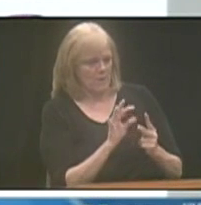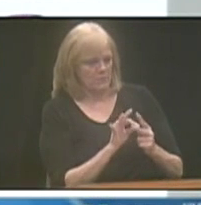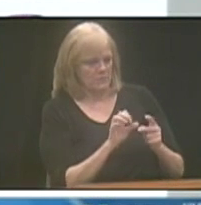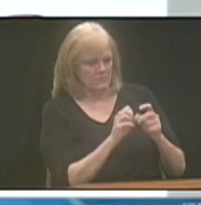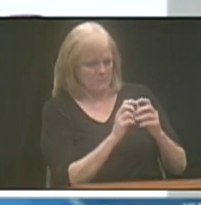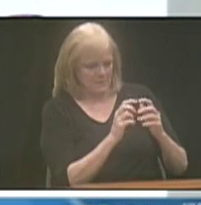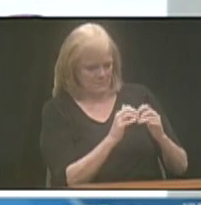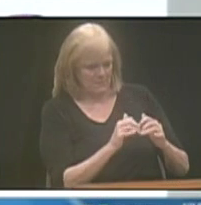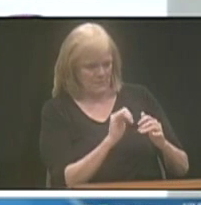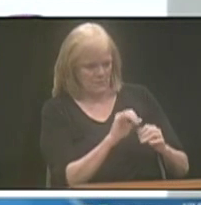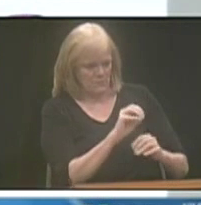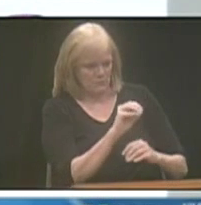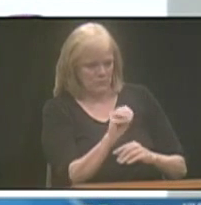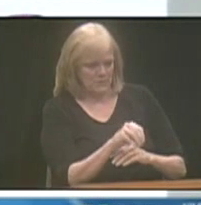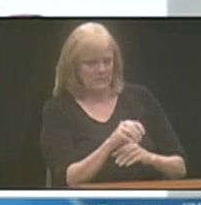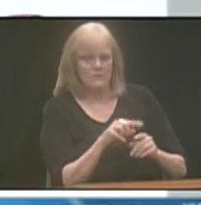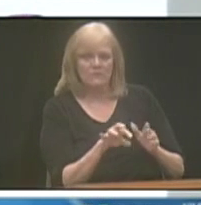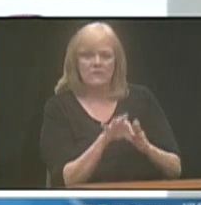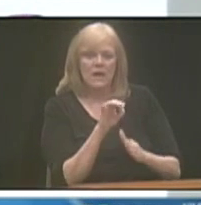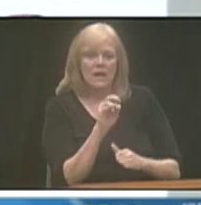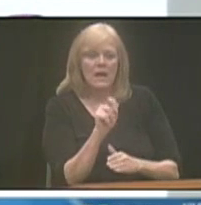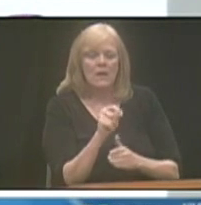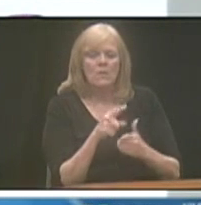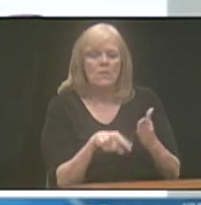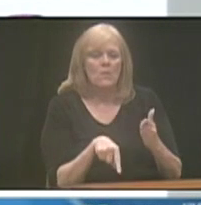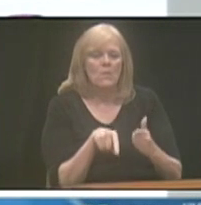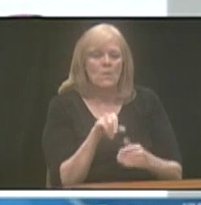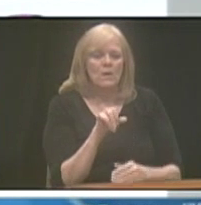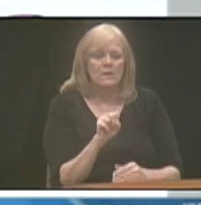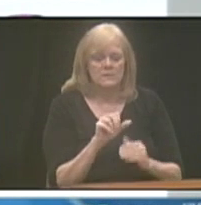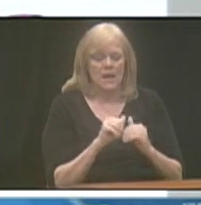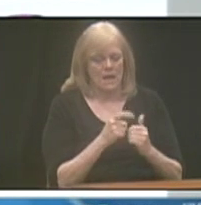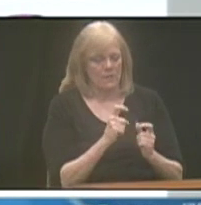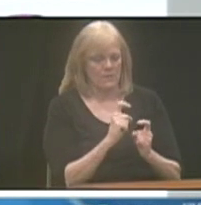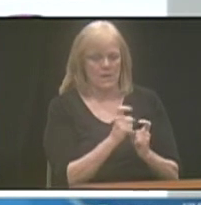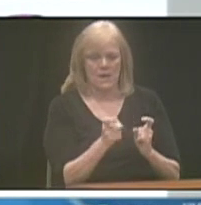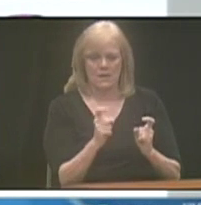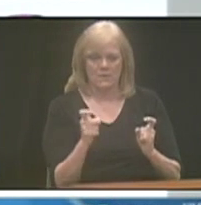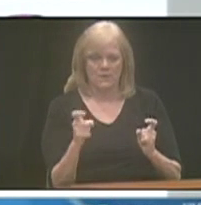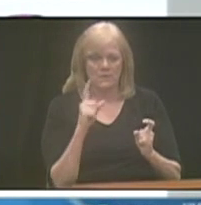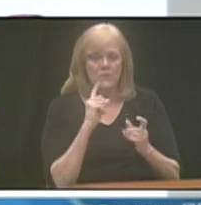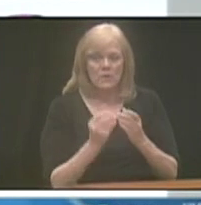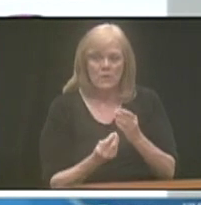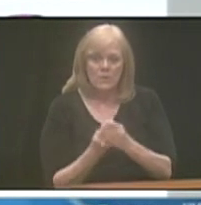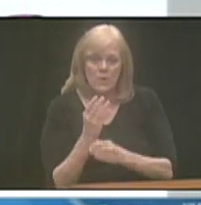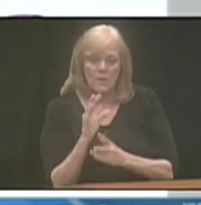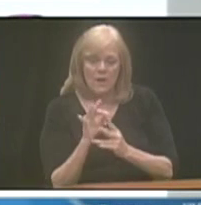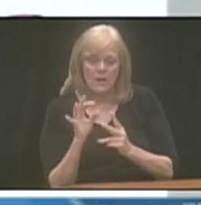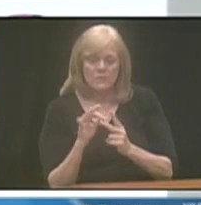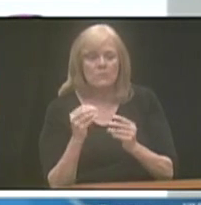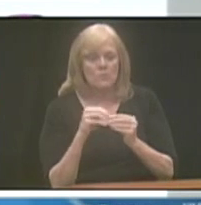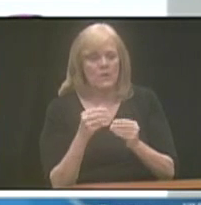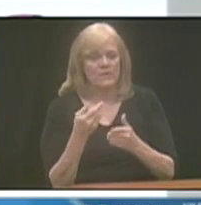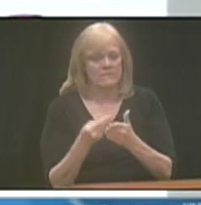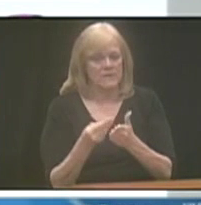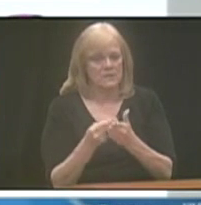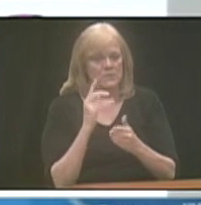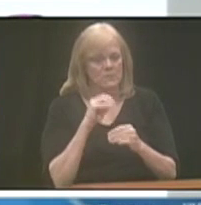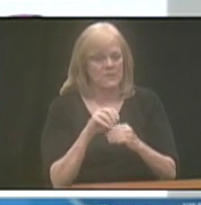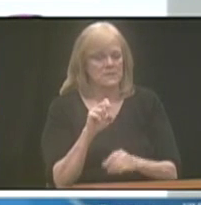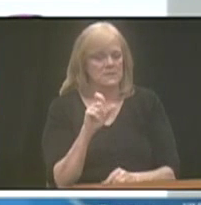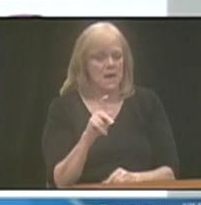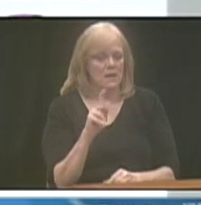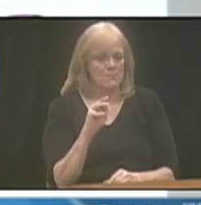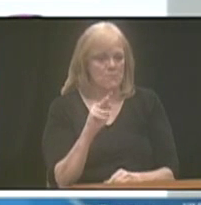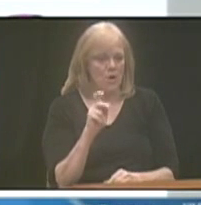break down each of those percentages to find out how they're allocated. For a growth option, more of the funds are going to be in the stock market,